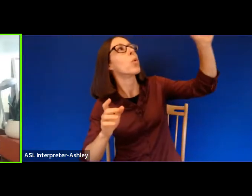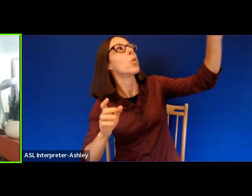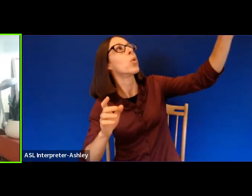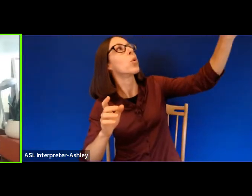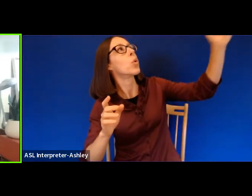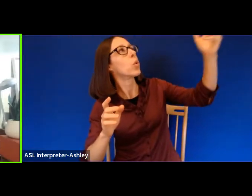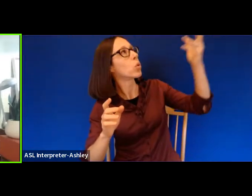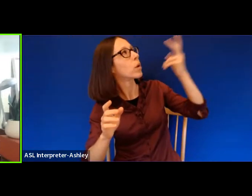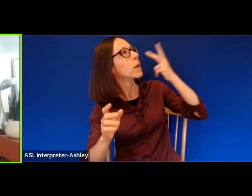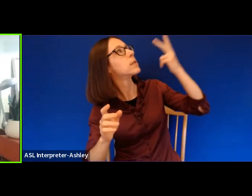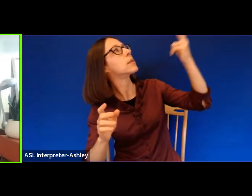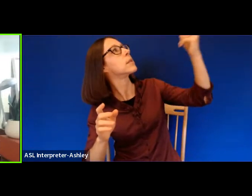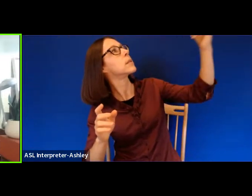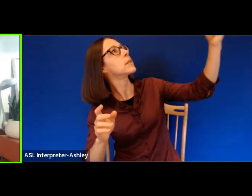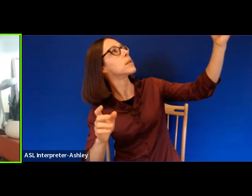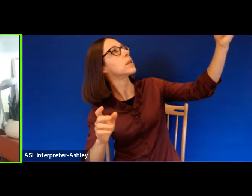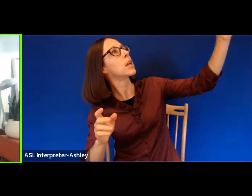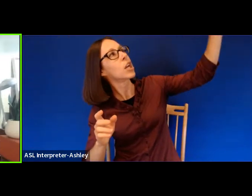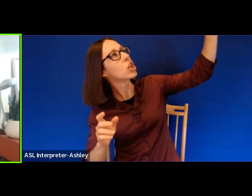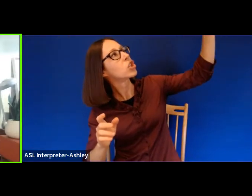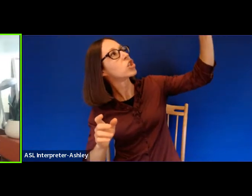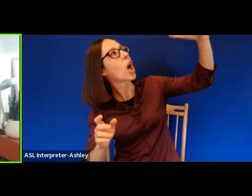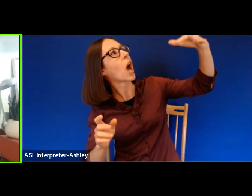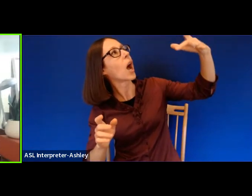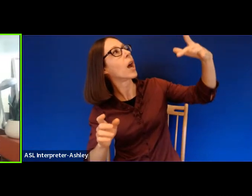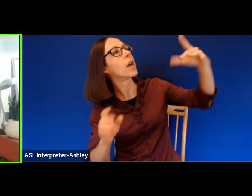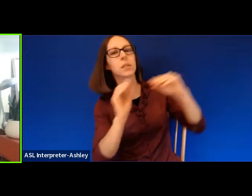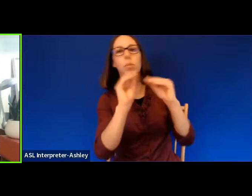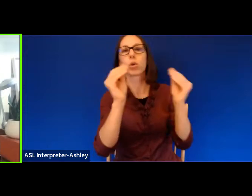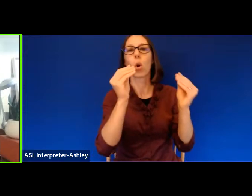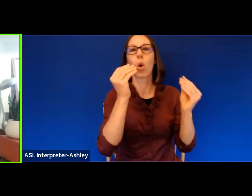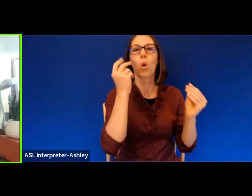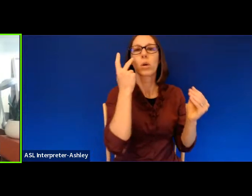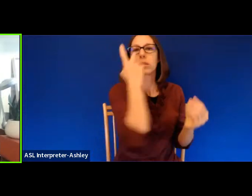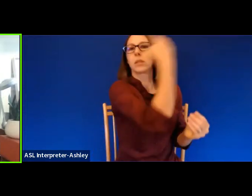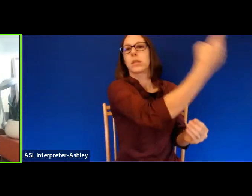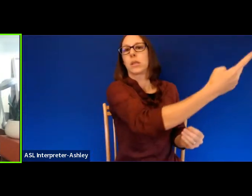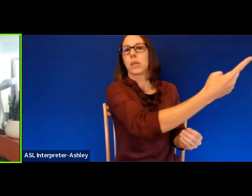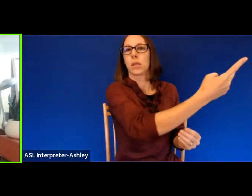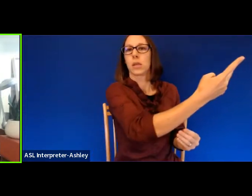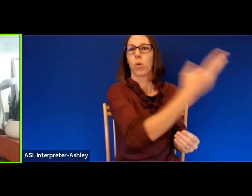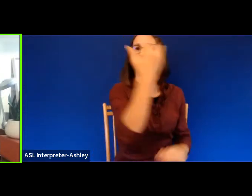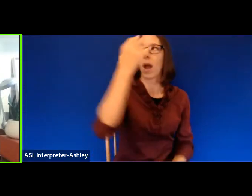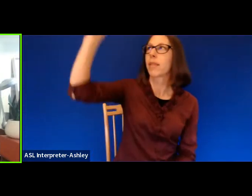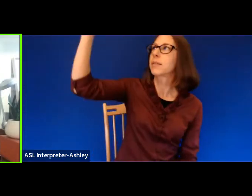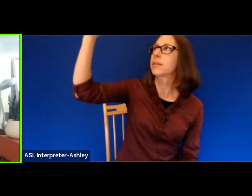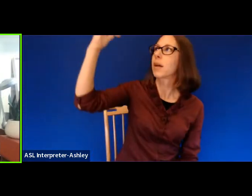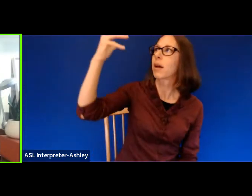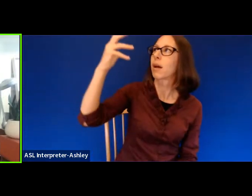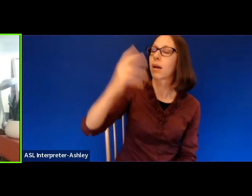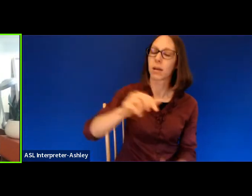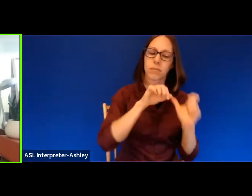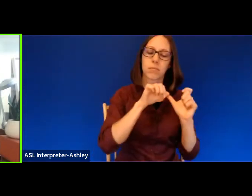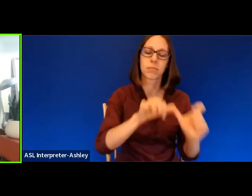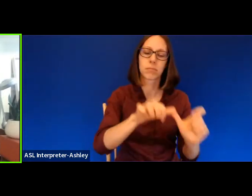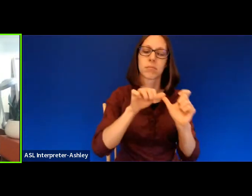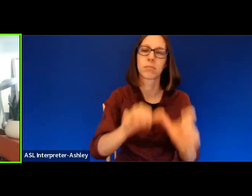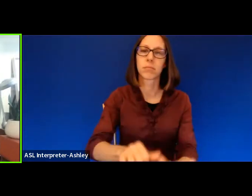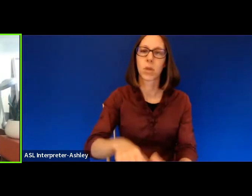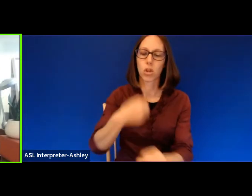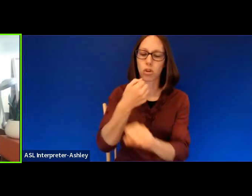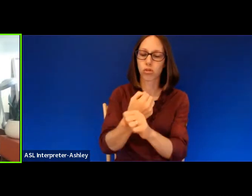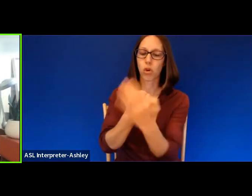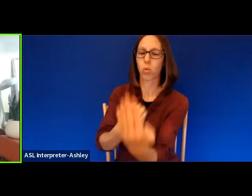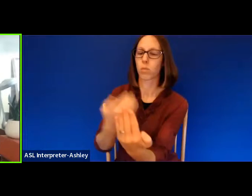really it casts no light, just mirrors the suns back down among us. The stones keep me